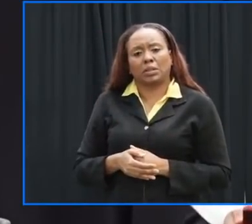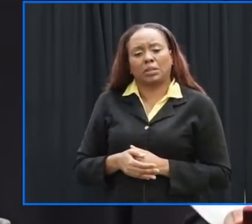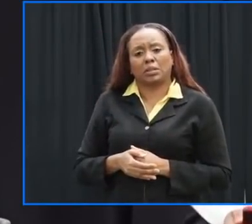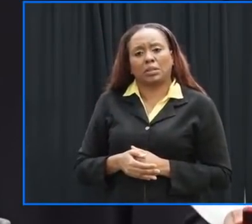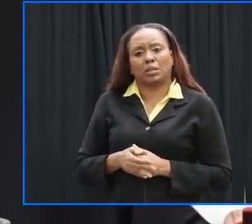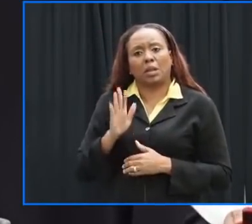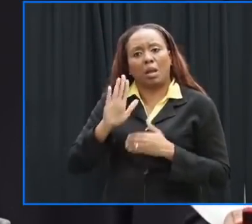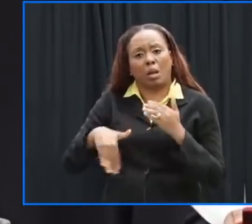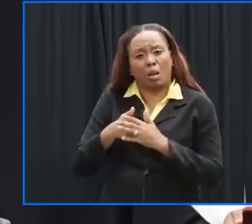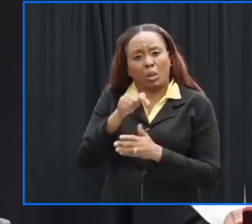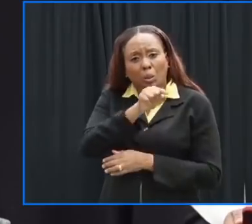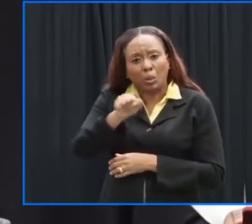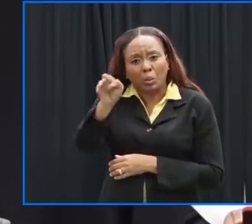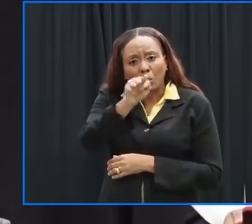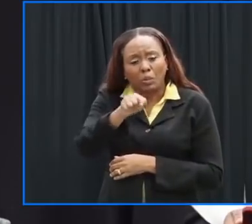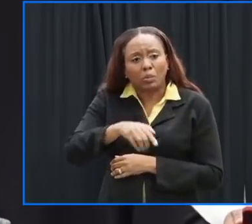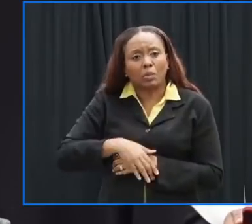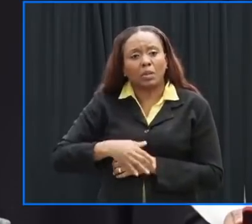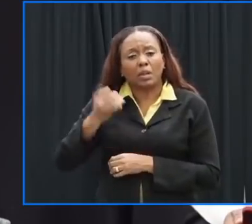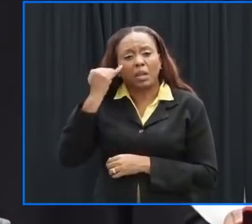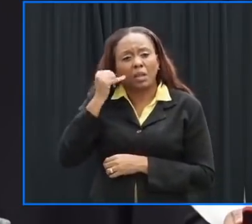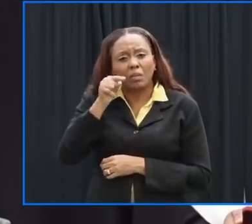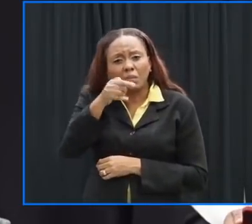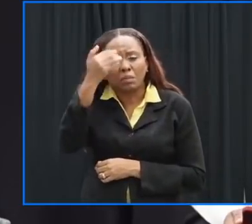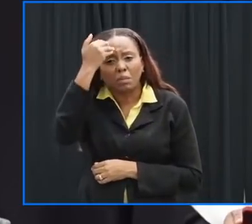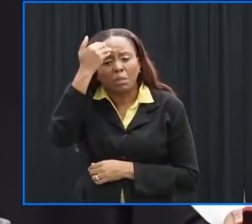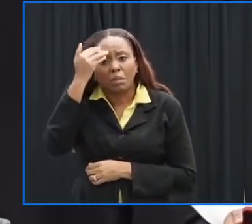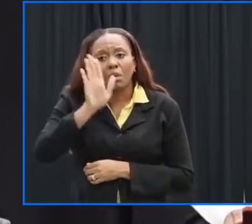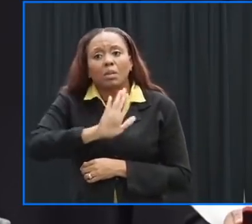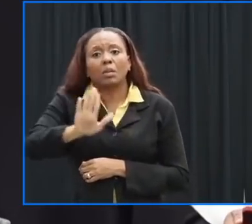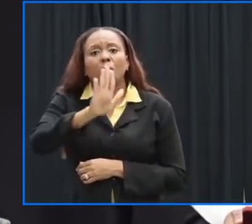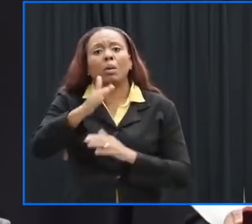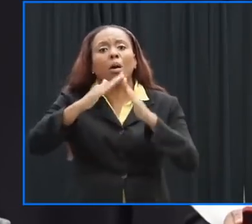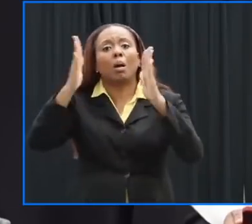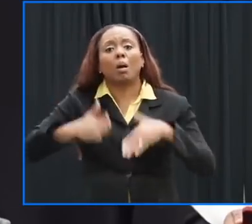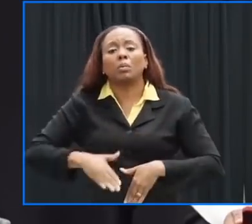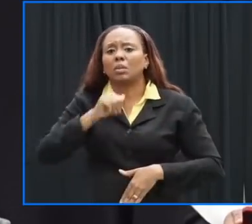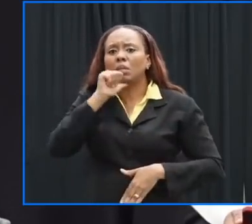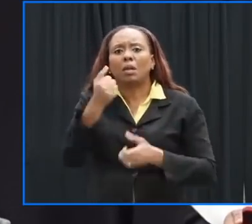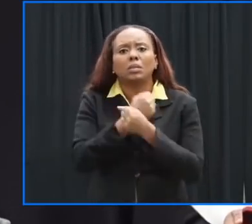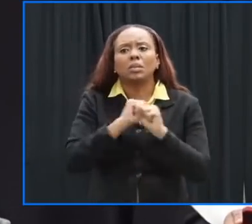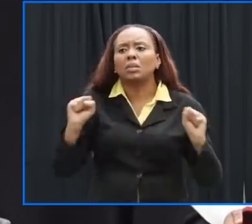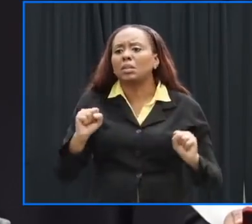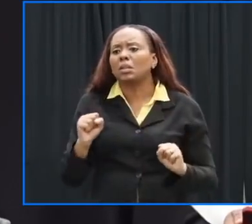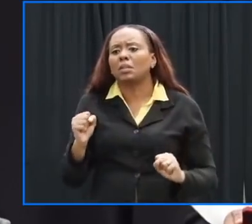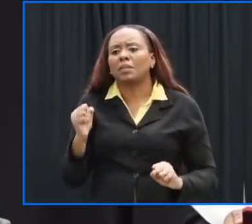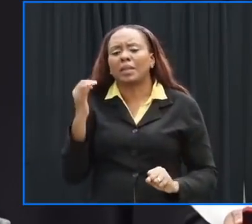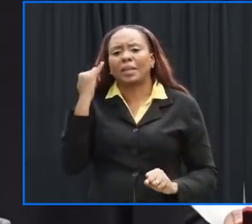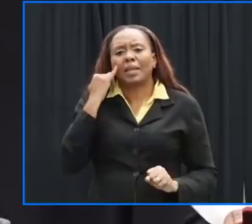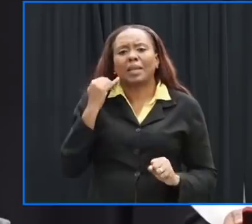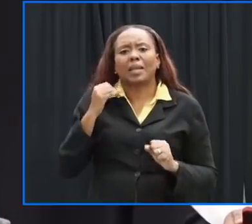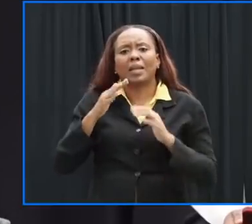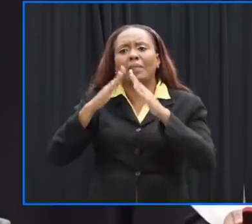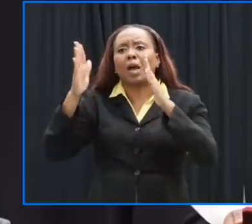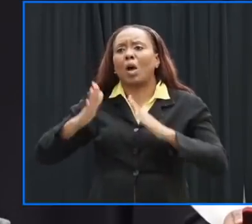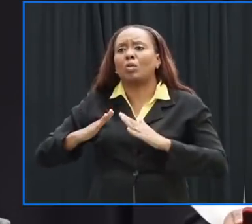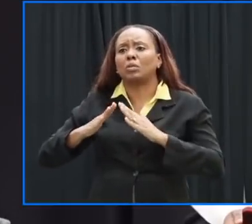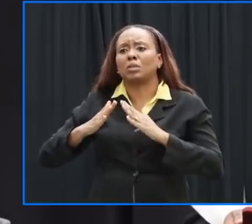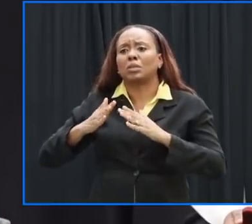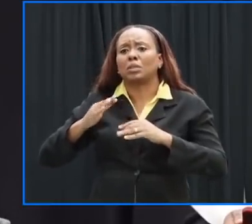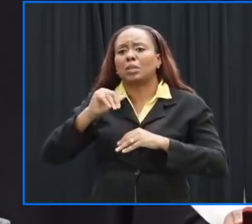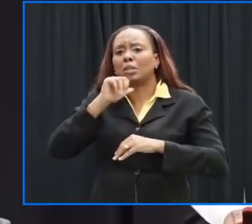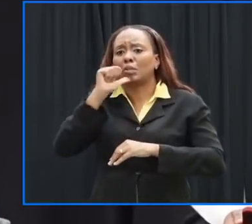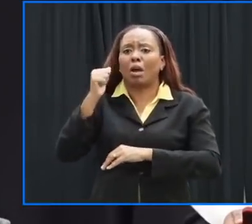also know that their houses are vulnerable know that you're not that sure what would happen if the roof went